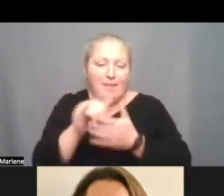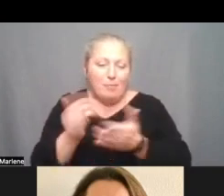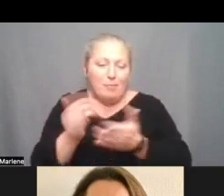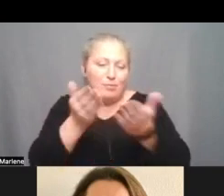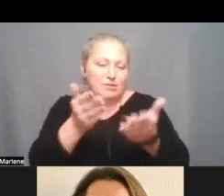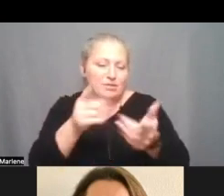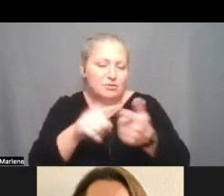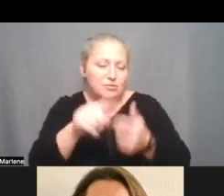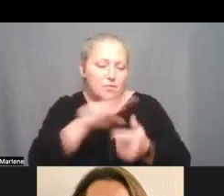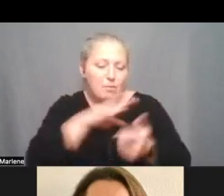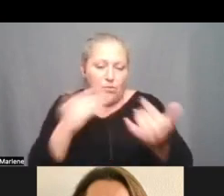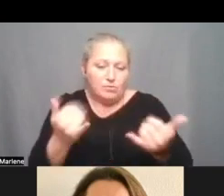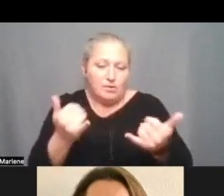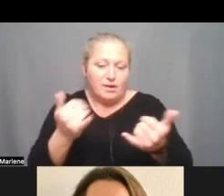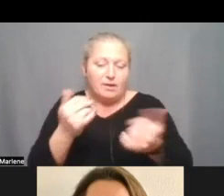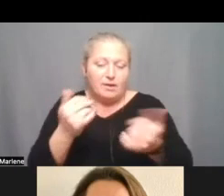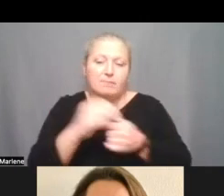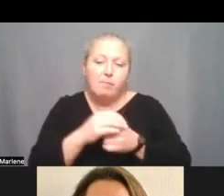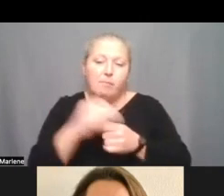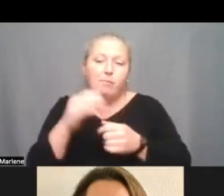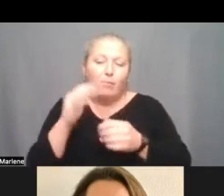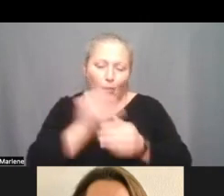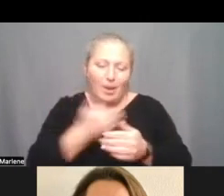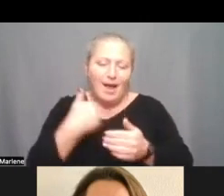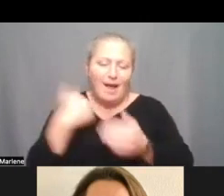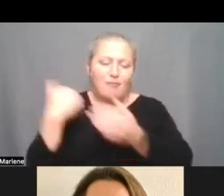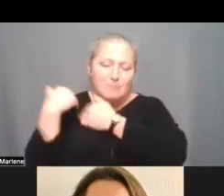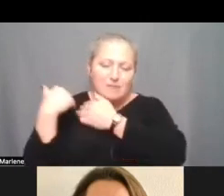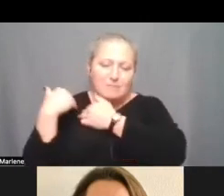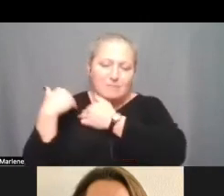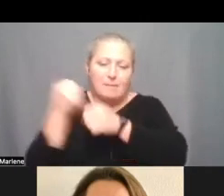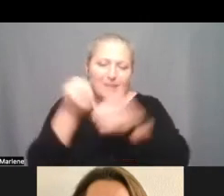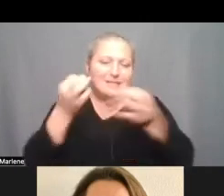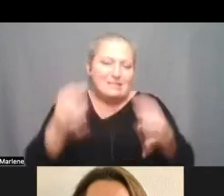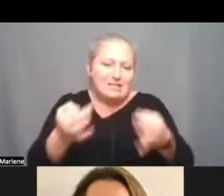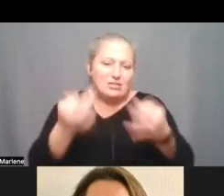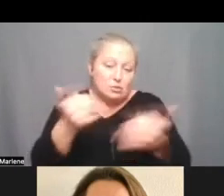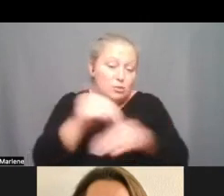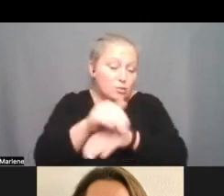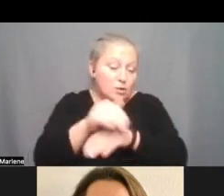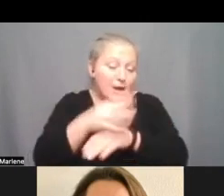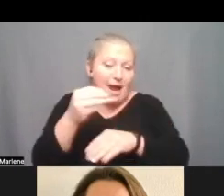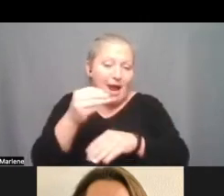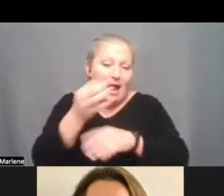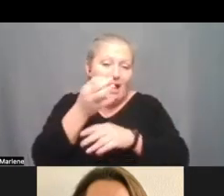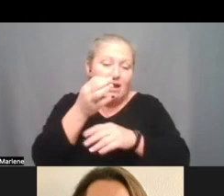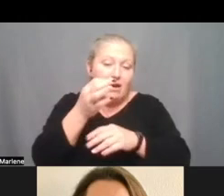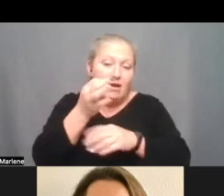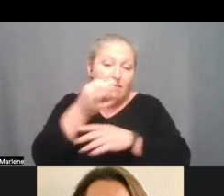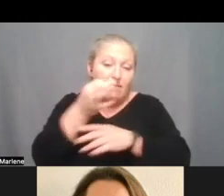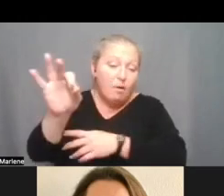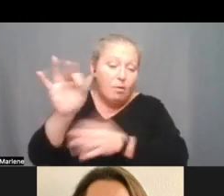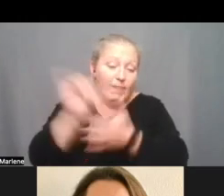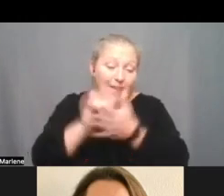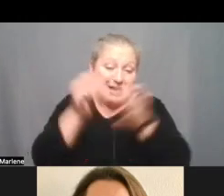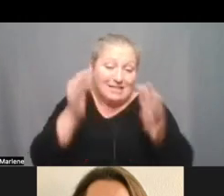We do have a responsibility to make that decision this evening and to forward that decision on to